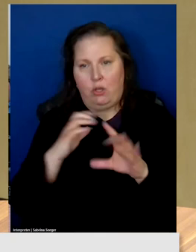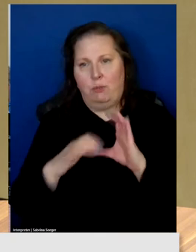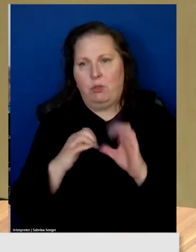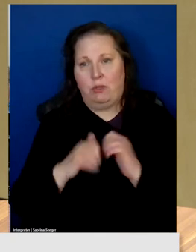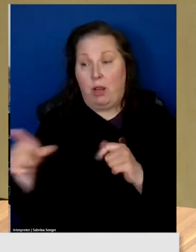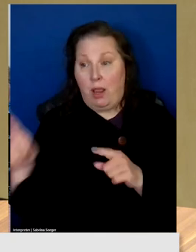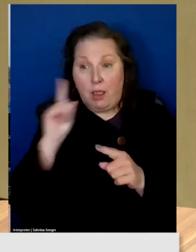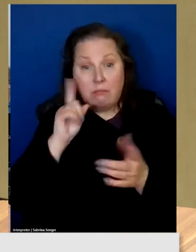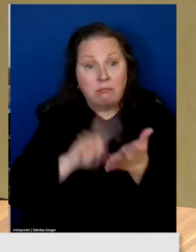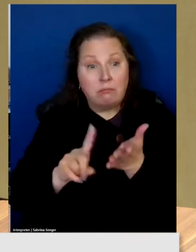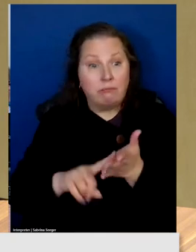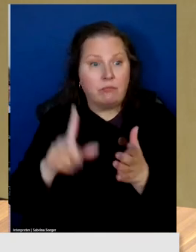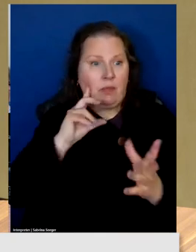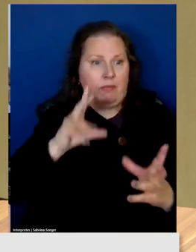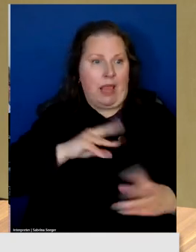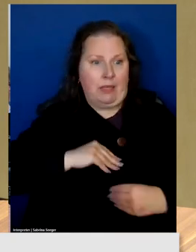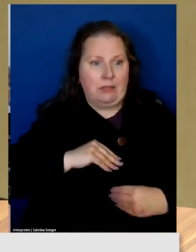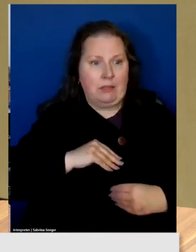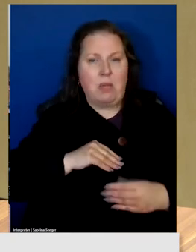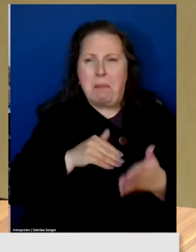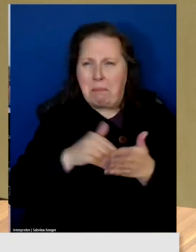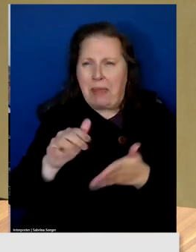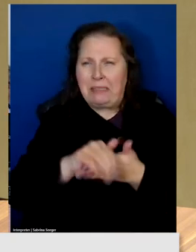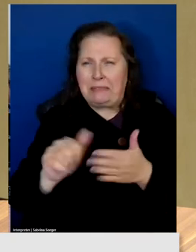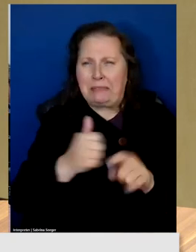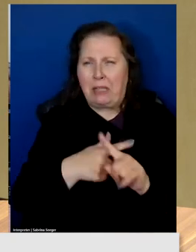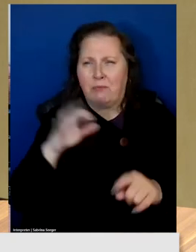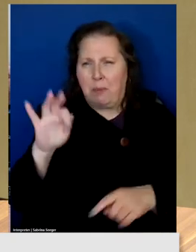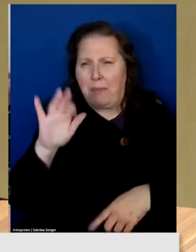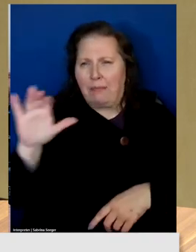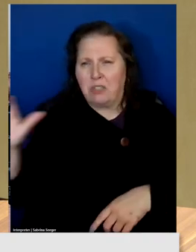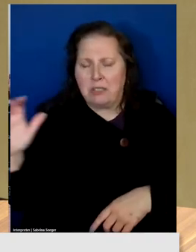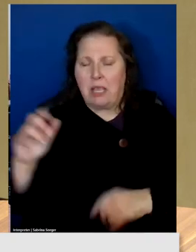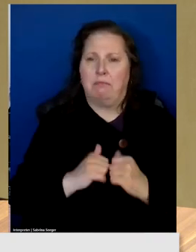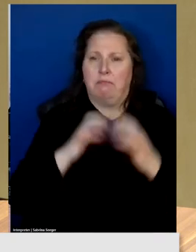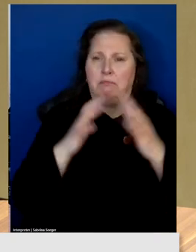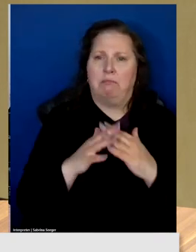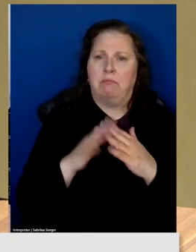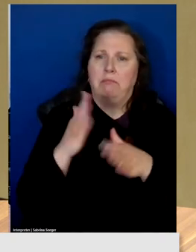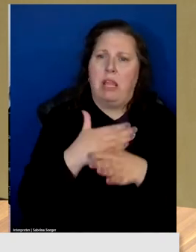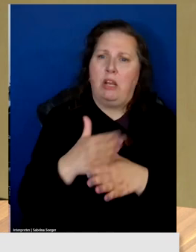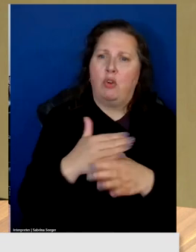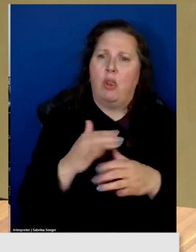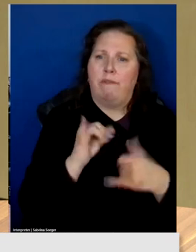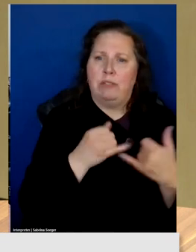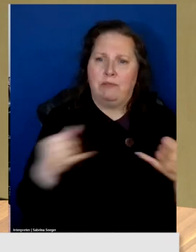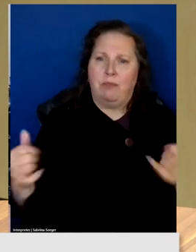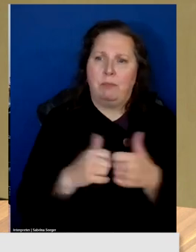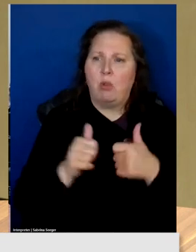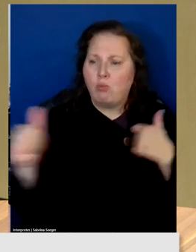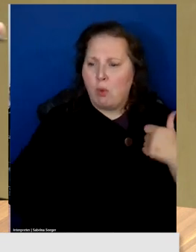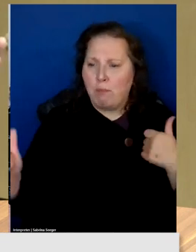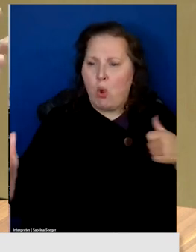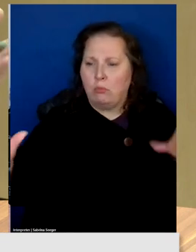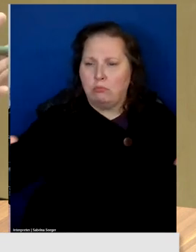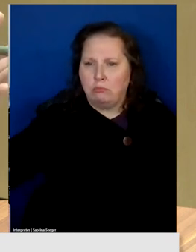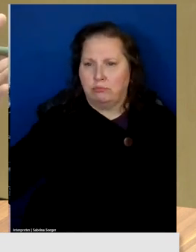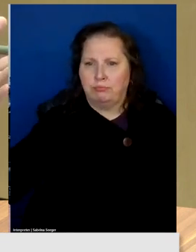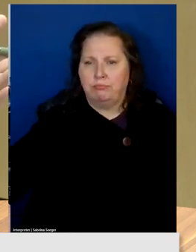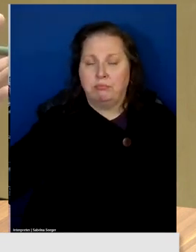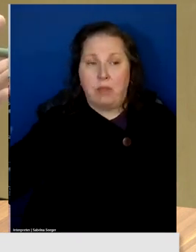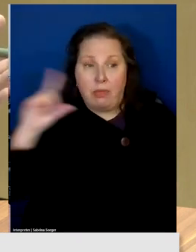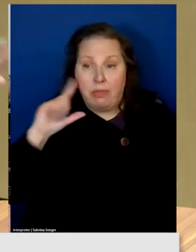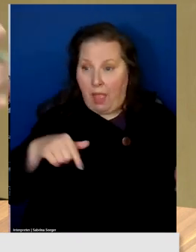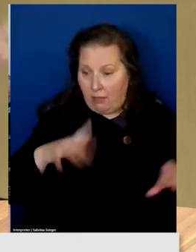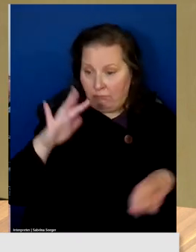They accepted the billions from the FCC and they built the inner office fiber to the remote terminals. We should have open access to